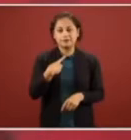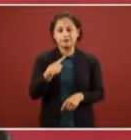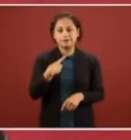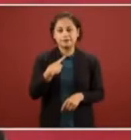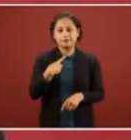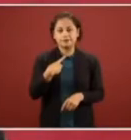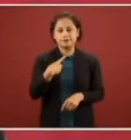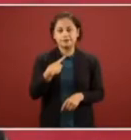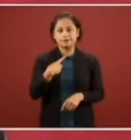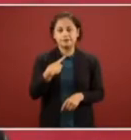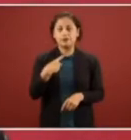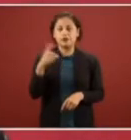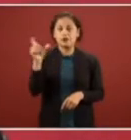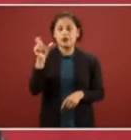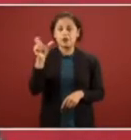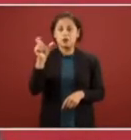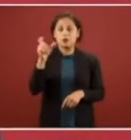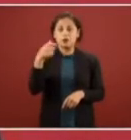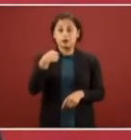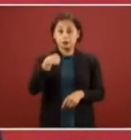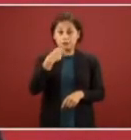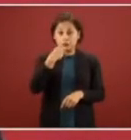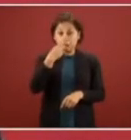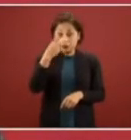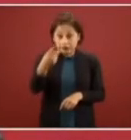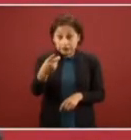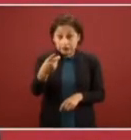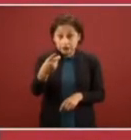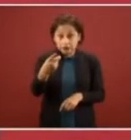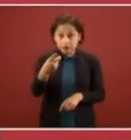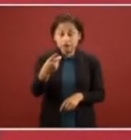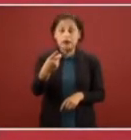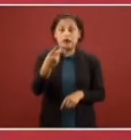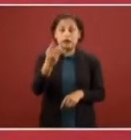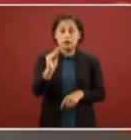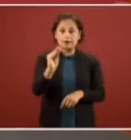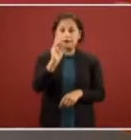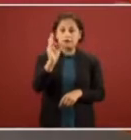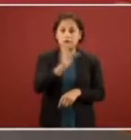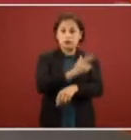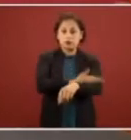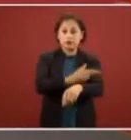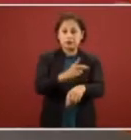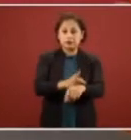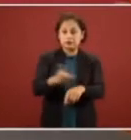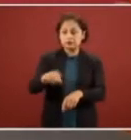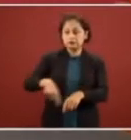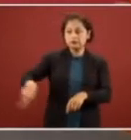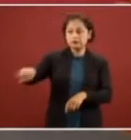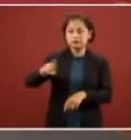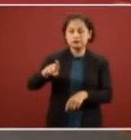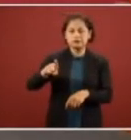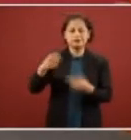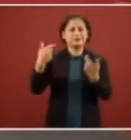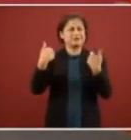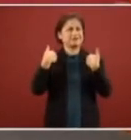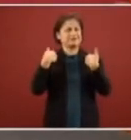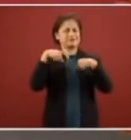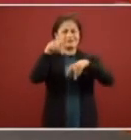and the whole thing spins around them because in their conception or perception